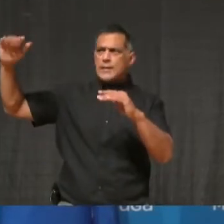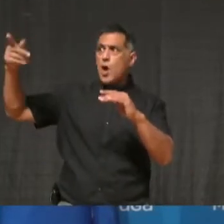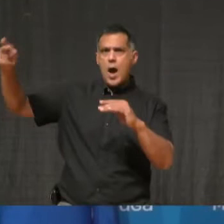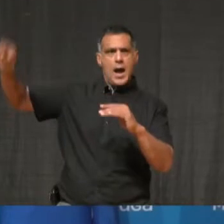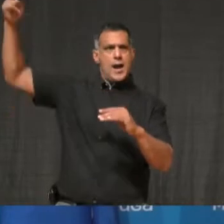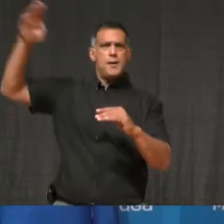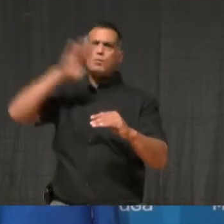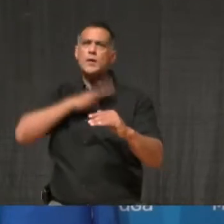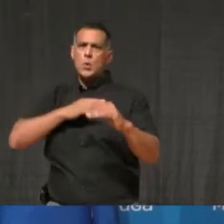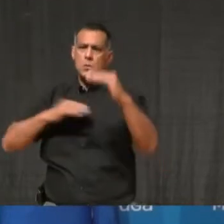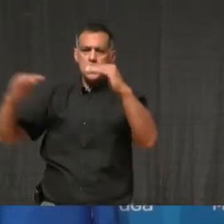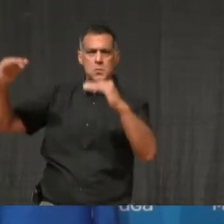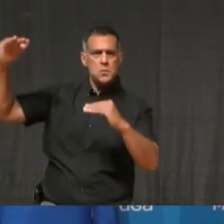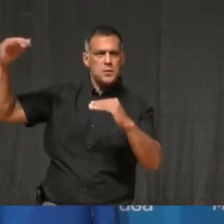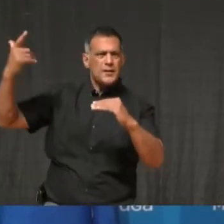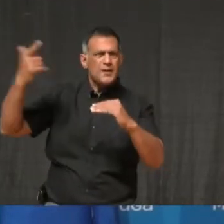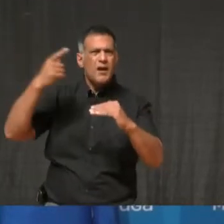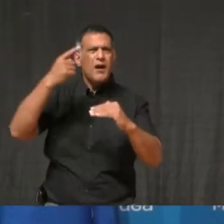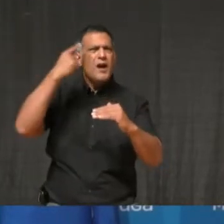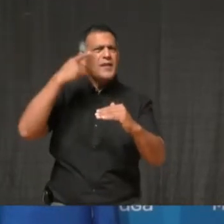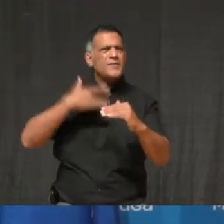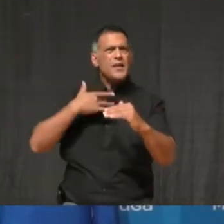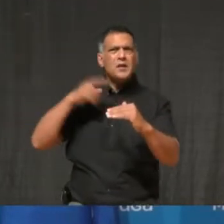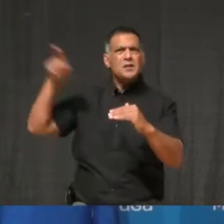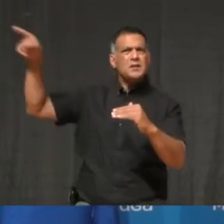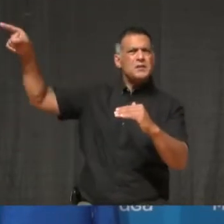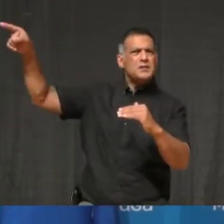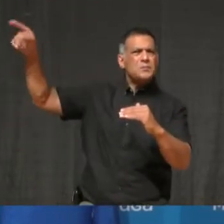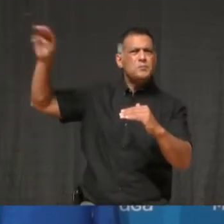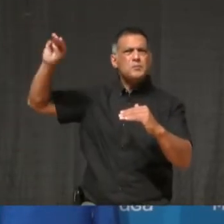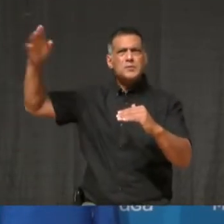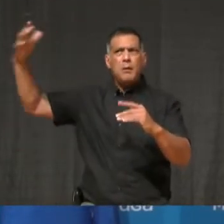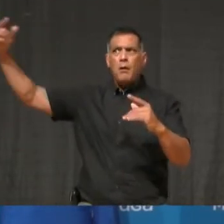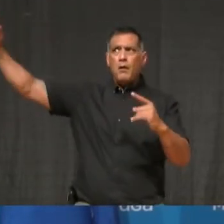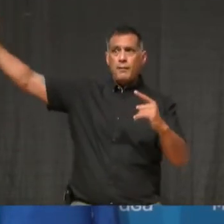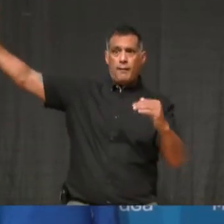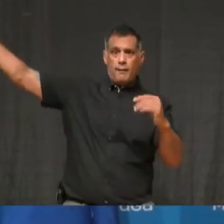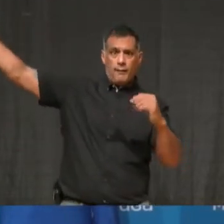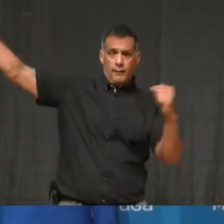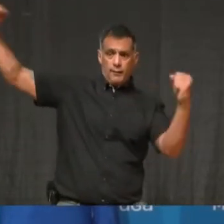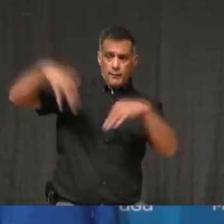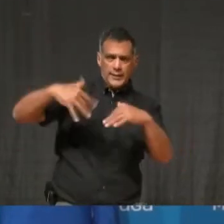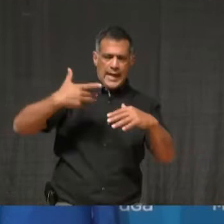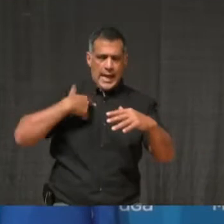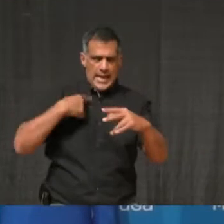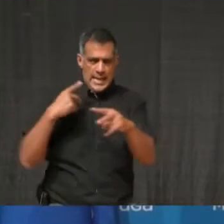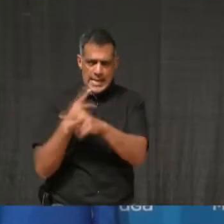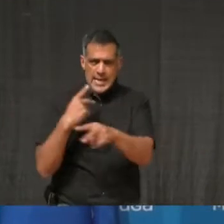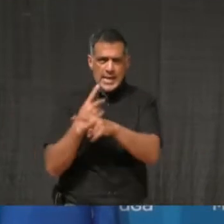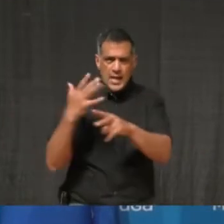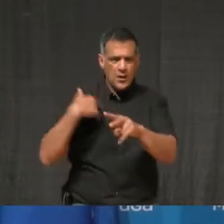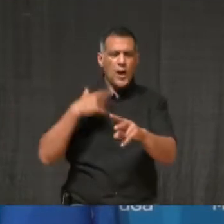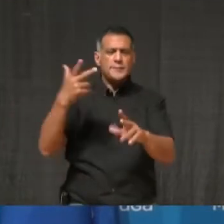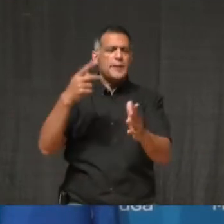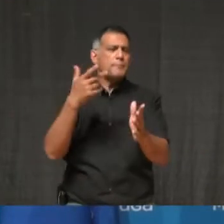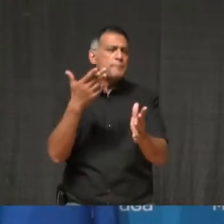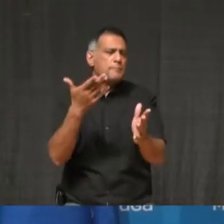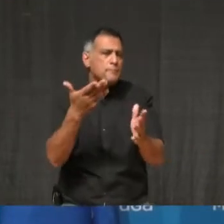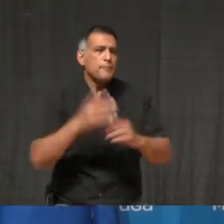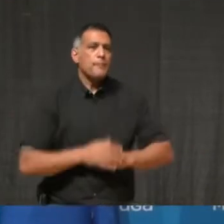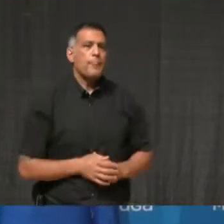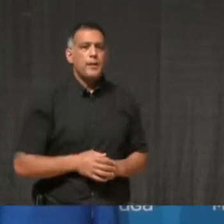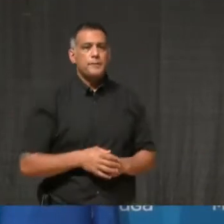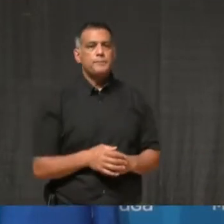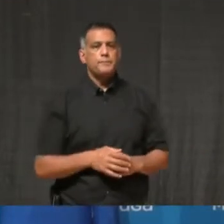eat and drink there or work out there. I know that, you know, Haltons leaders, not just bears, but MPPs,